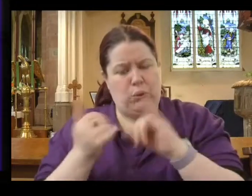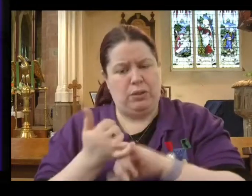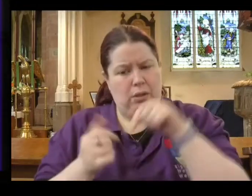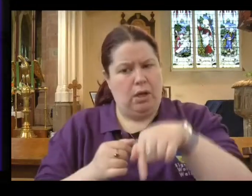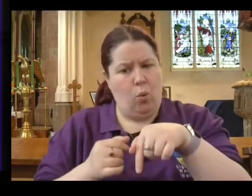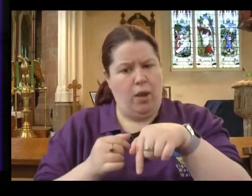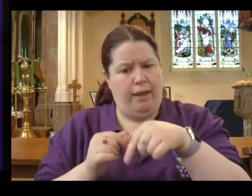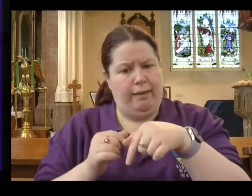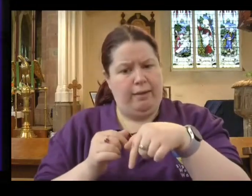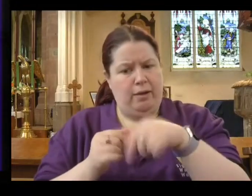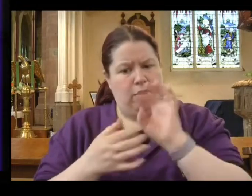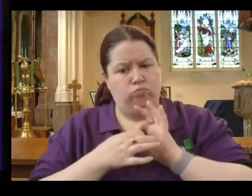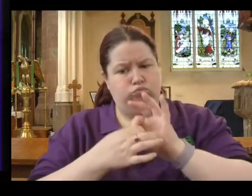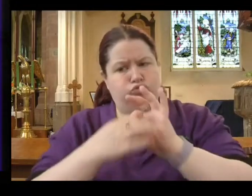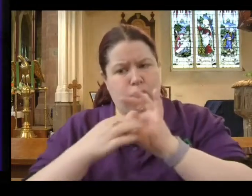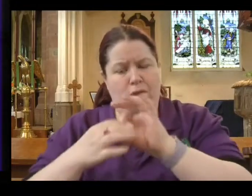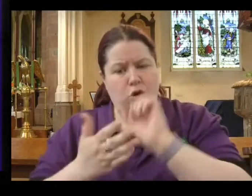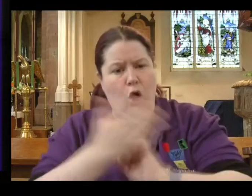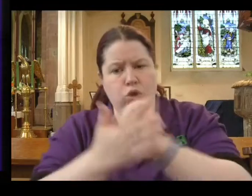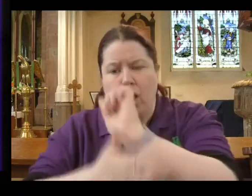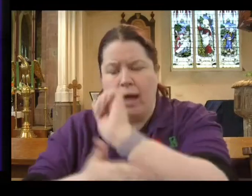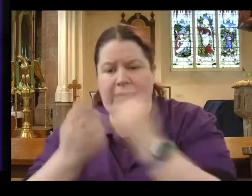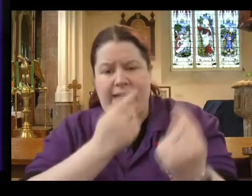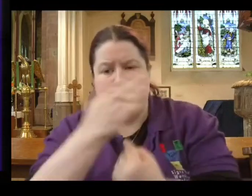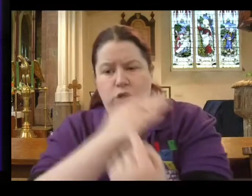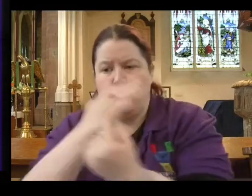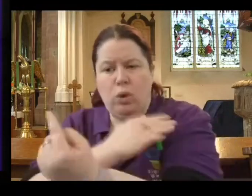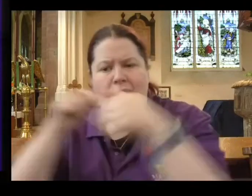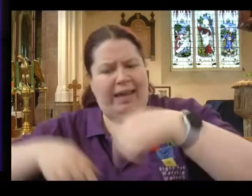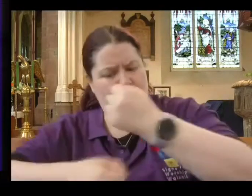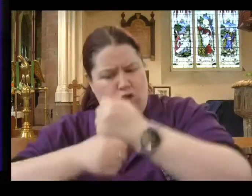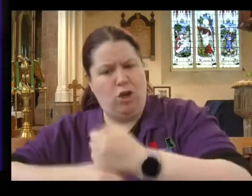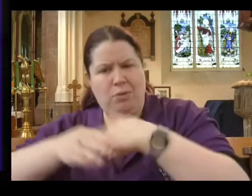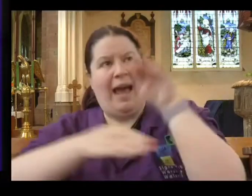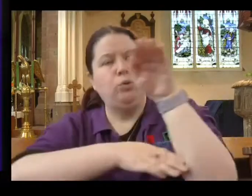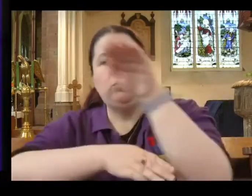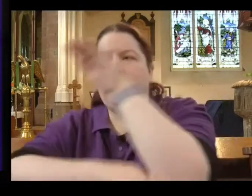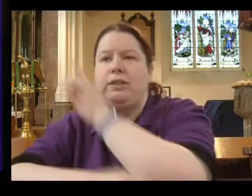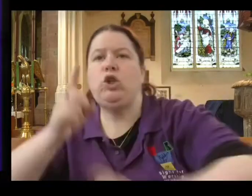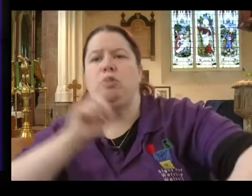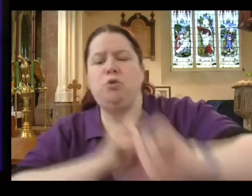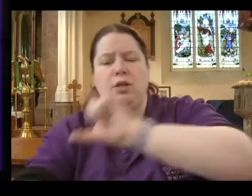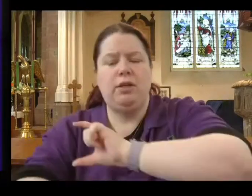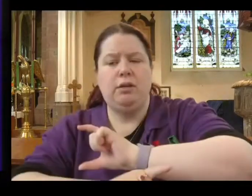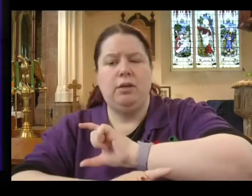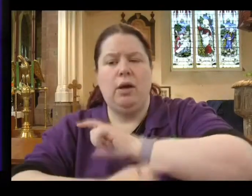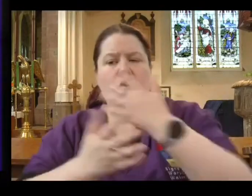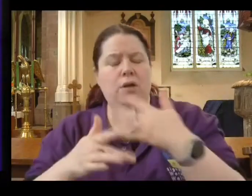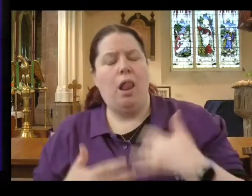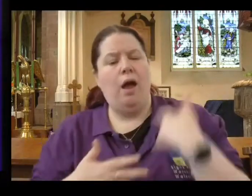both as a parish church, but also as individuals? And I mean with people outside of the church. Or is our life spent